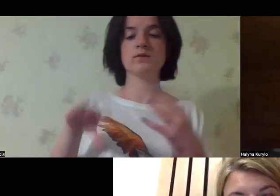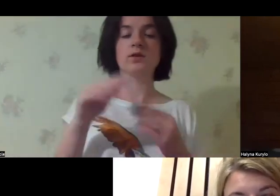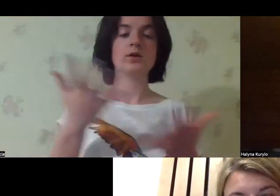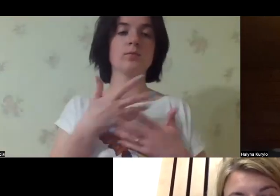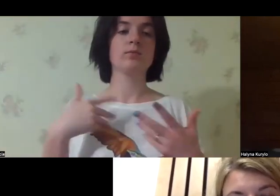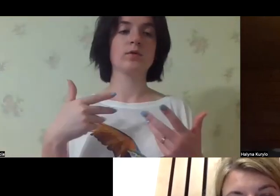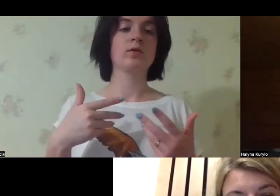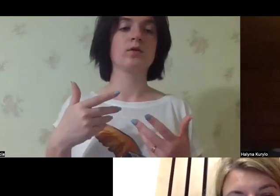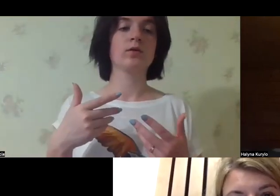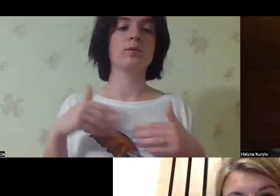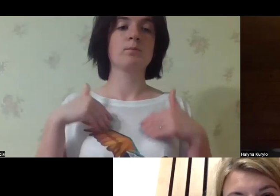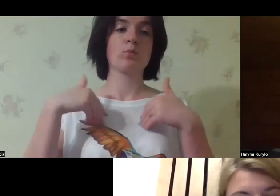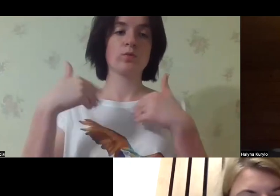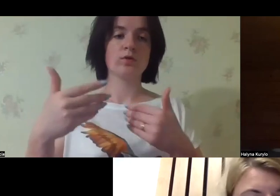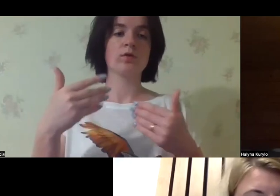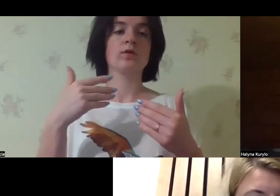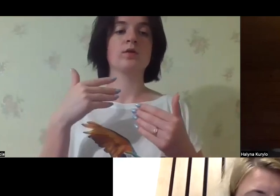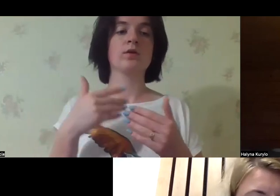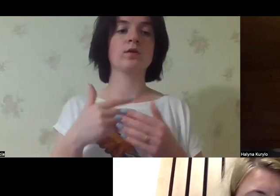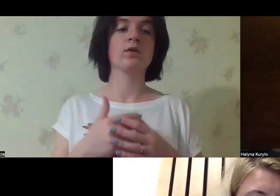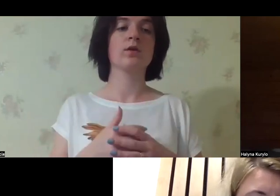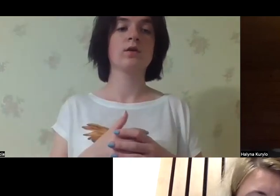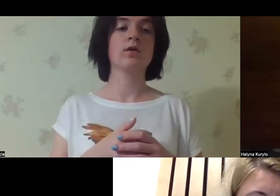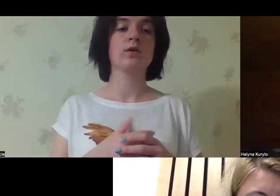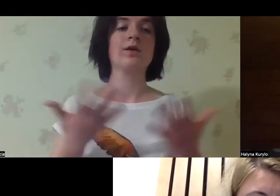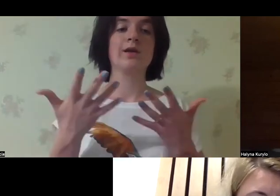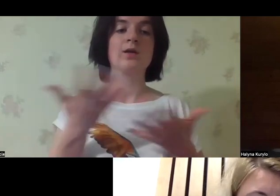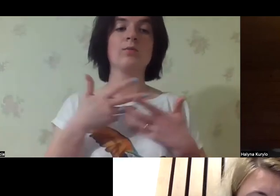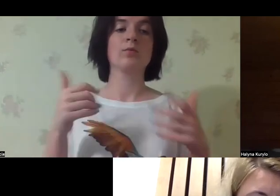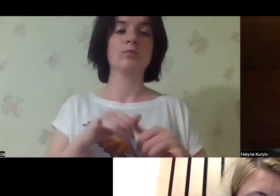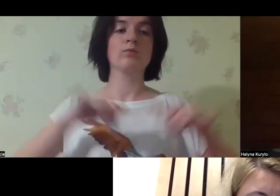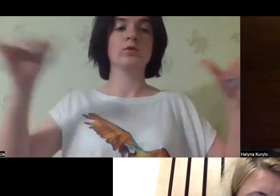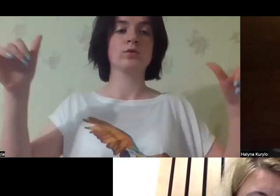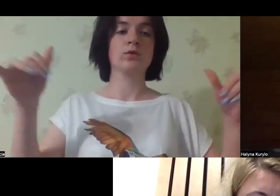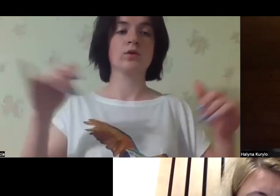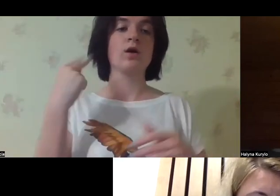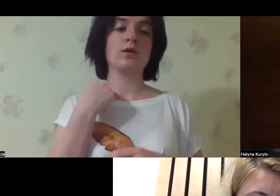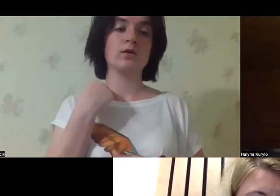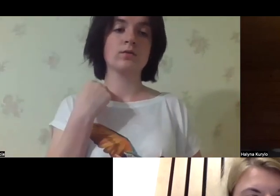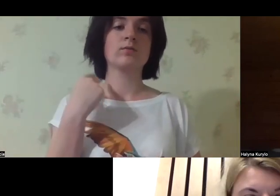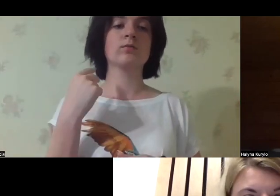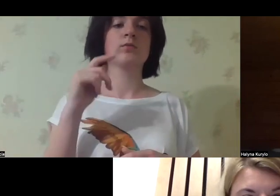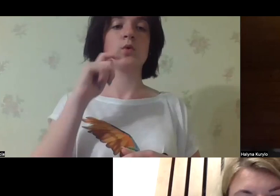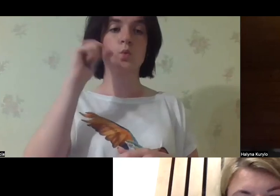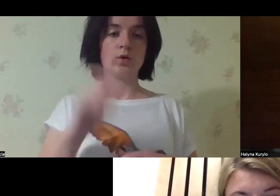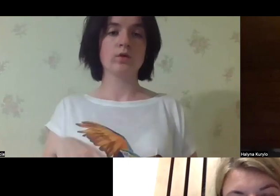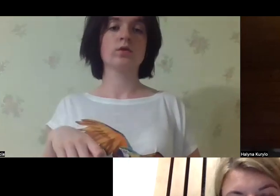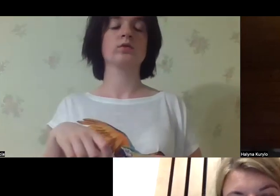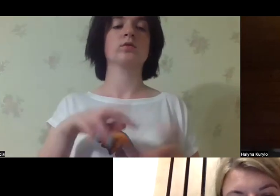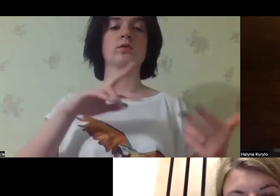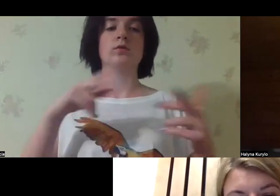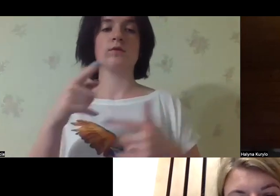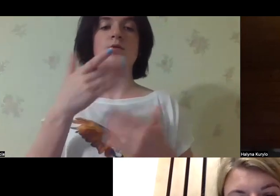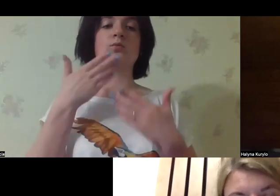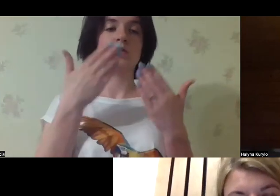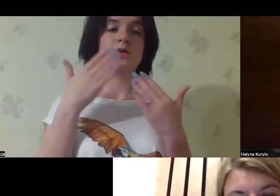And all of the recommendations that we offered in our Disability Rights International report that we will share in English